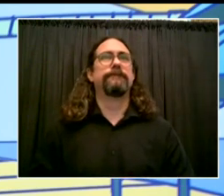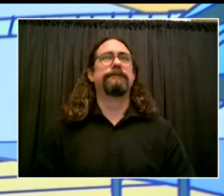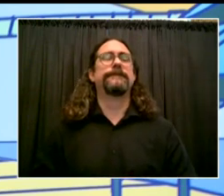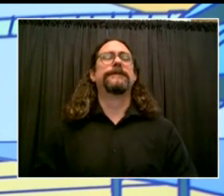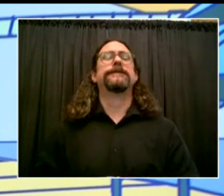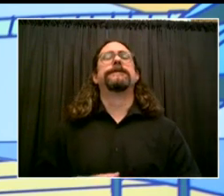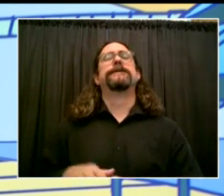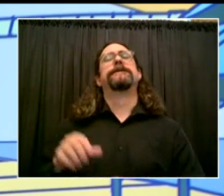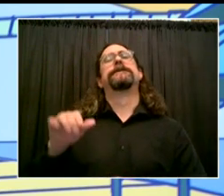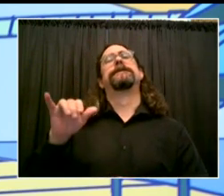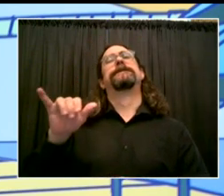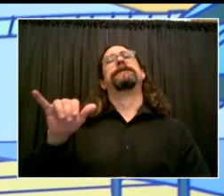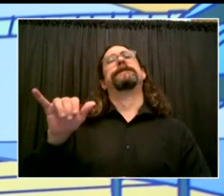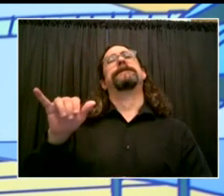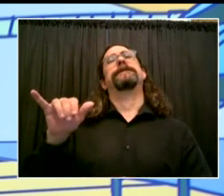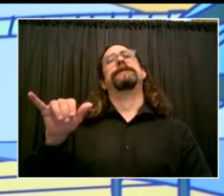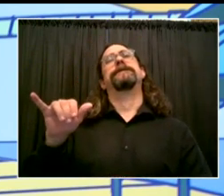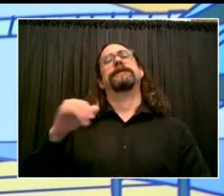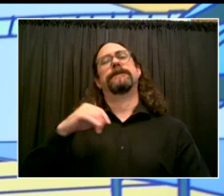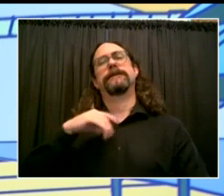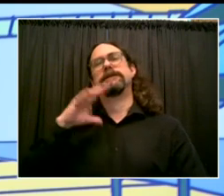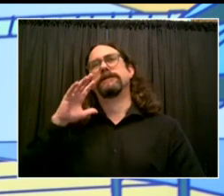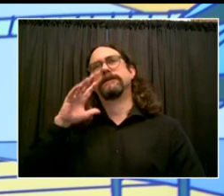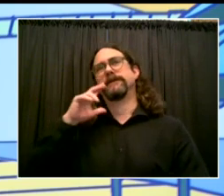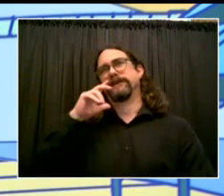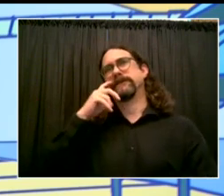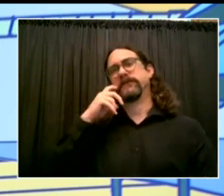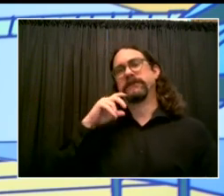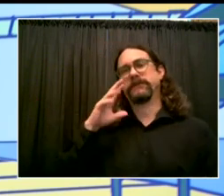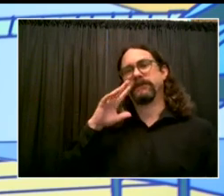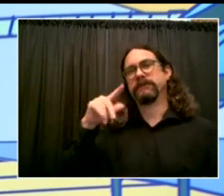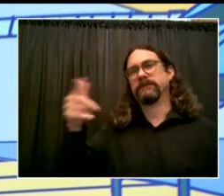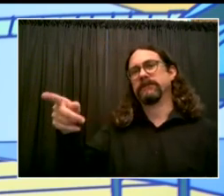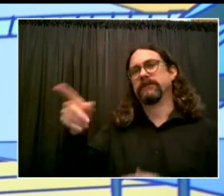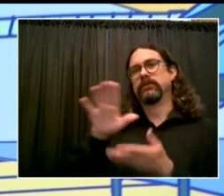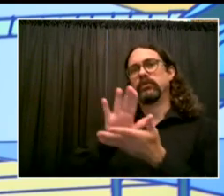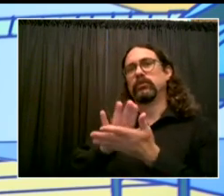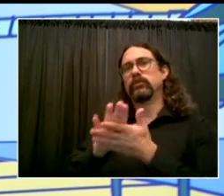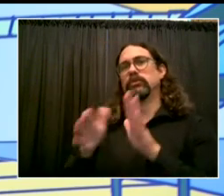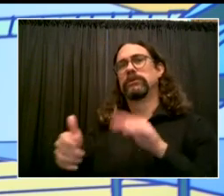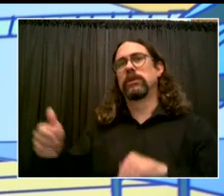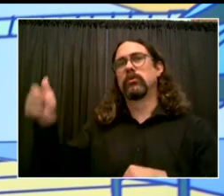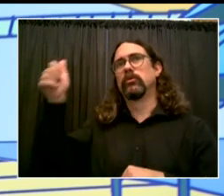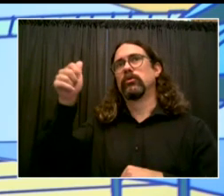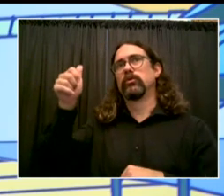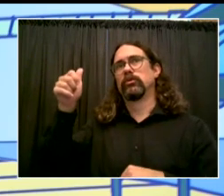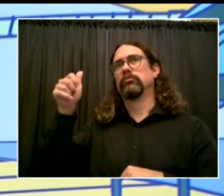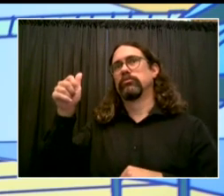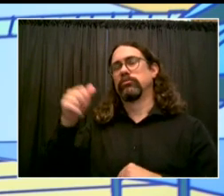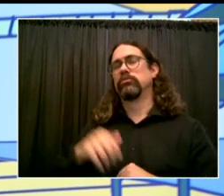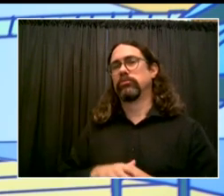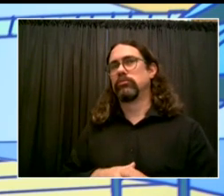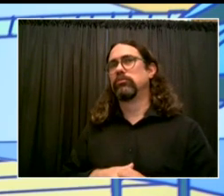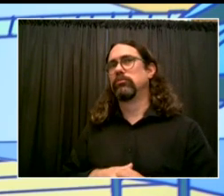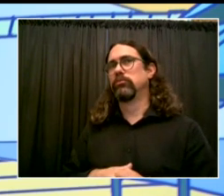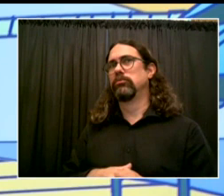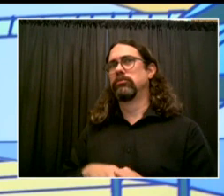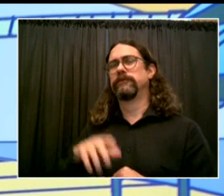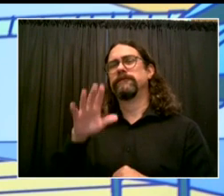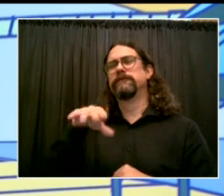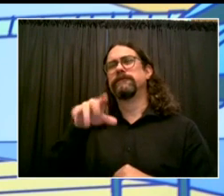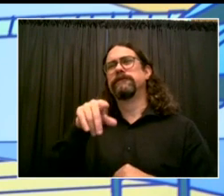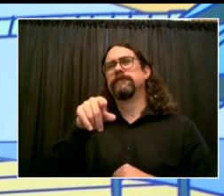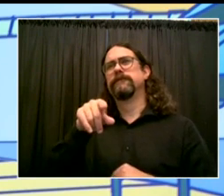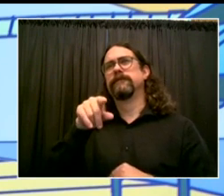mandate is for all adults who work in schools. There's not a mandate for kids, but it's going be a very, very strong effort to get